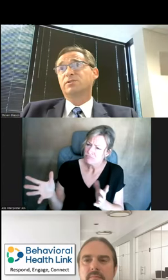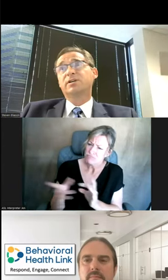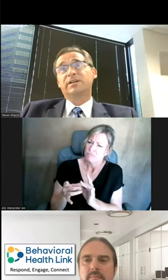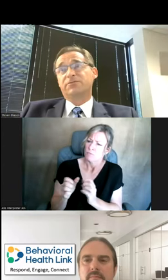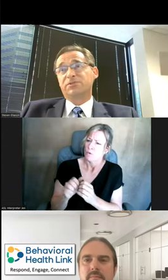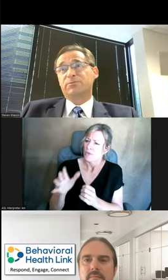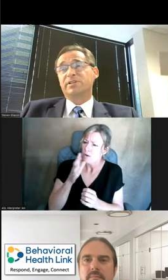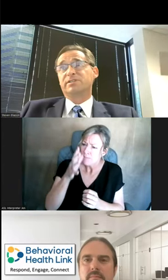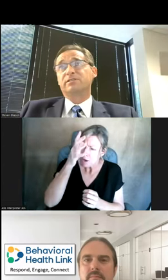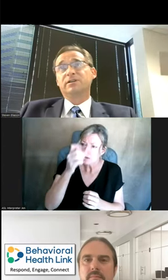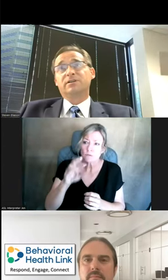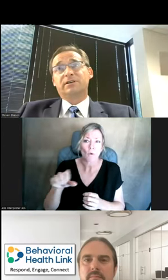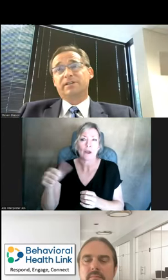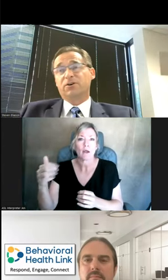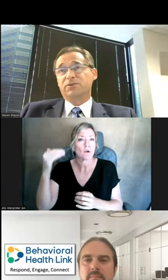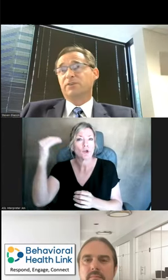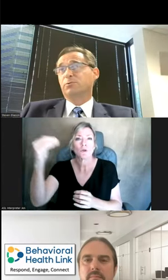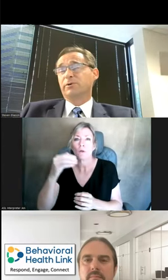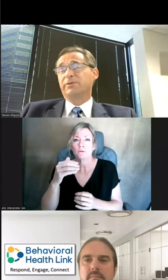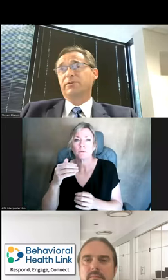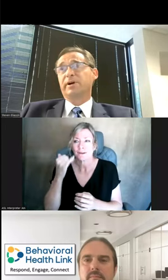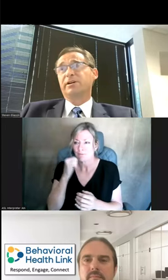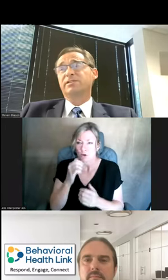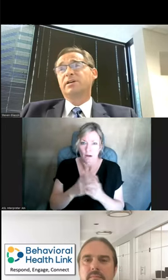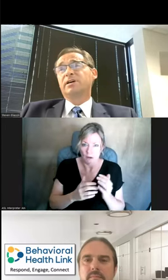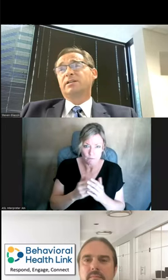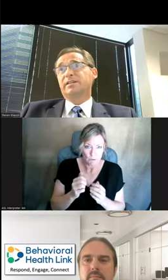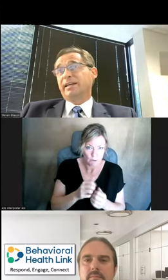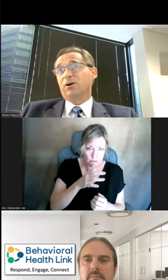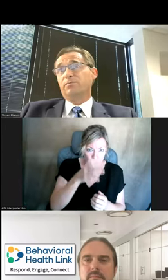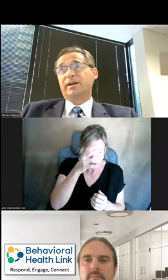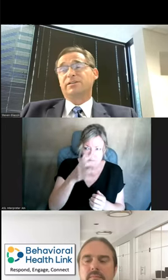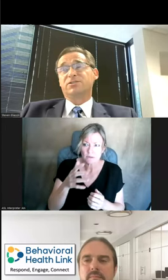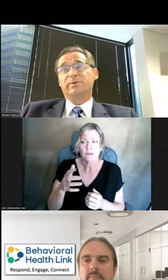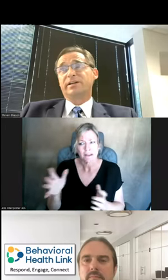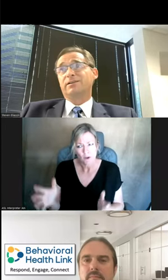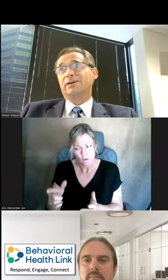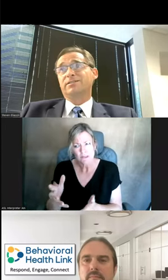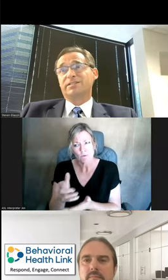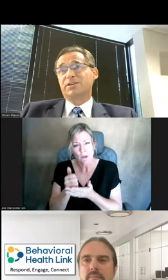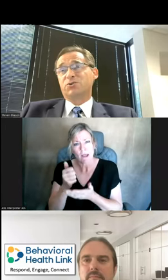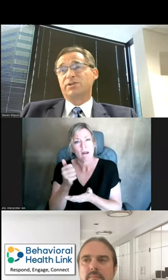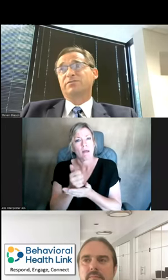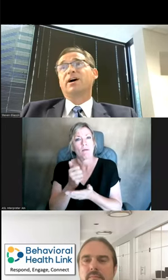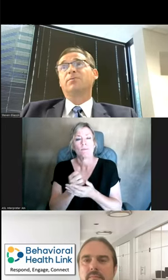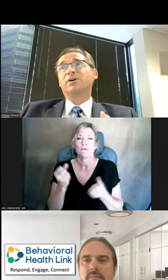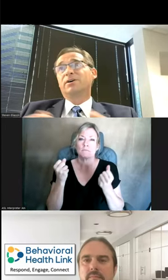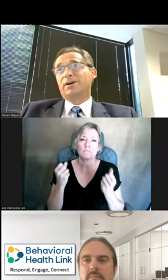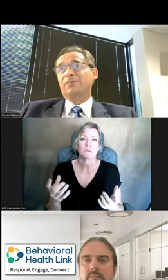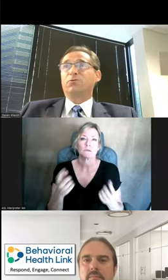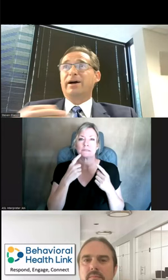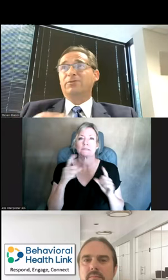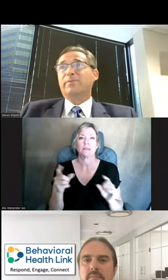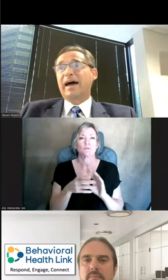adult if for some reason they don't feel comfortable working with their parents to get help. And so many success stories have come